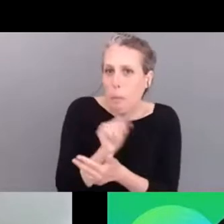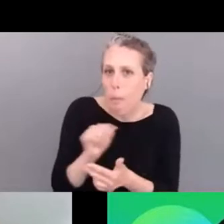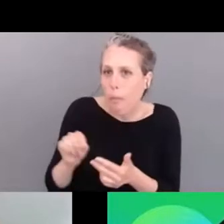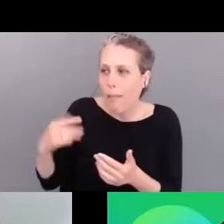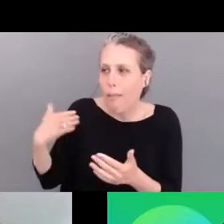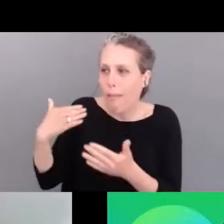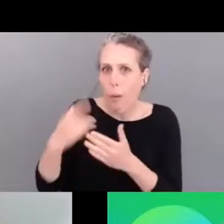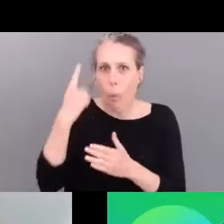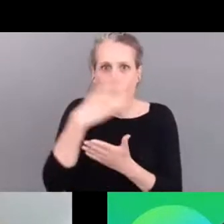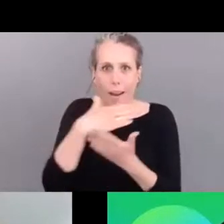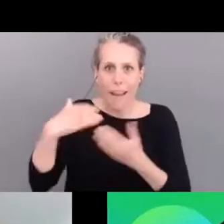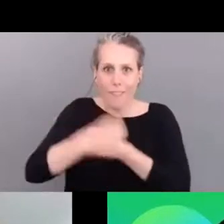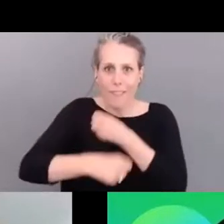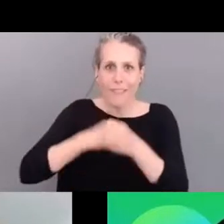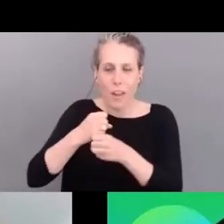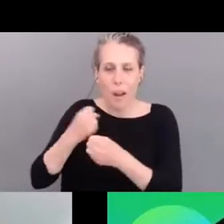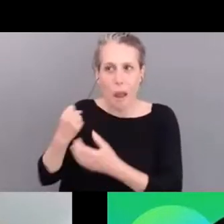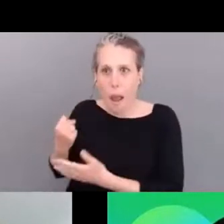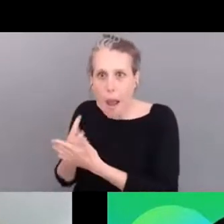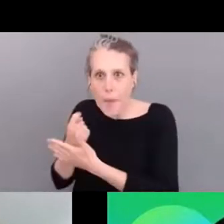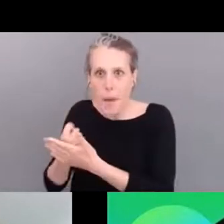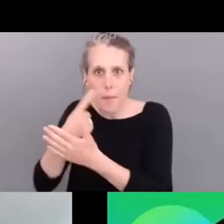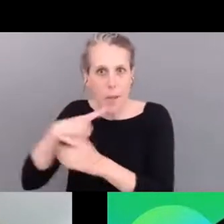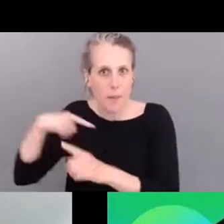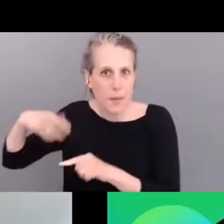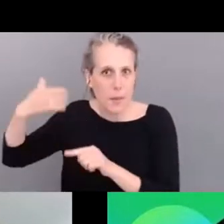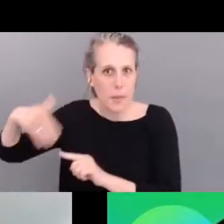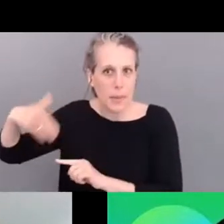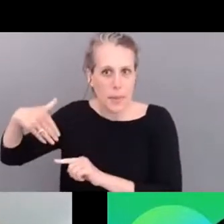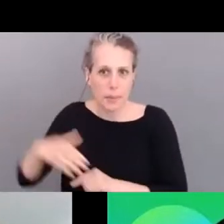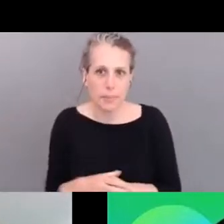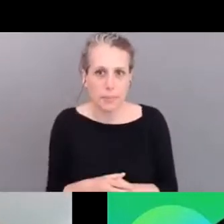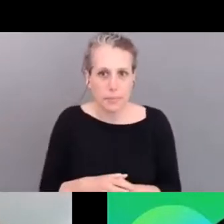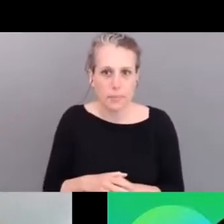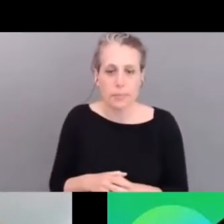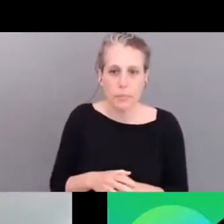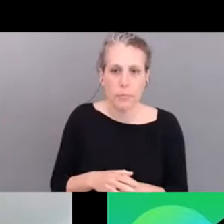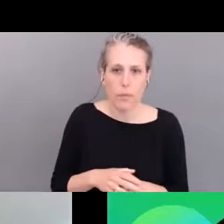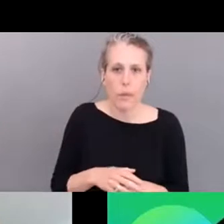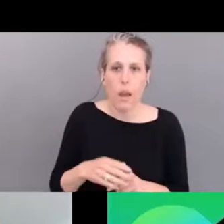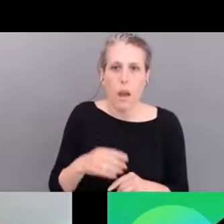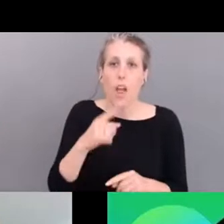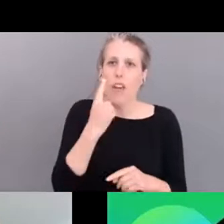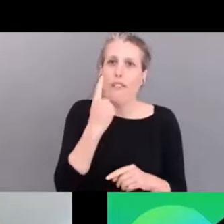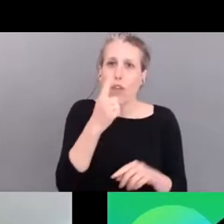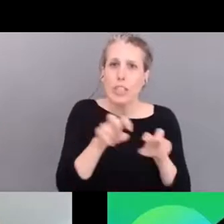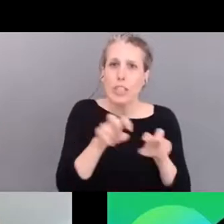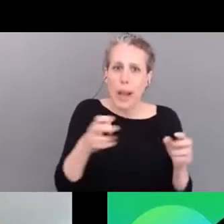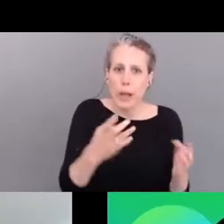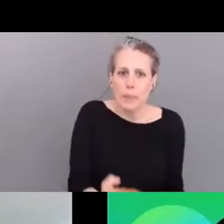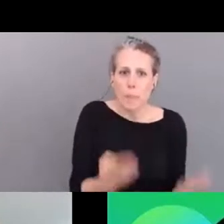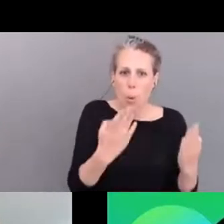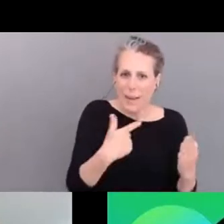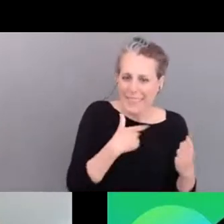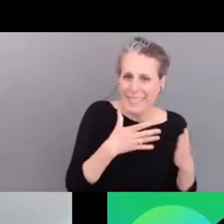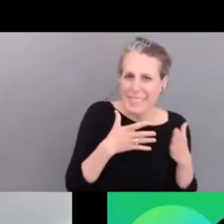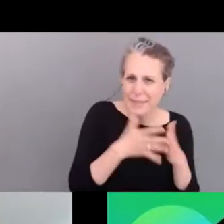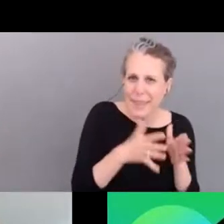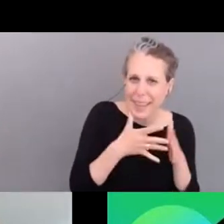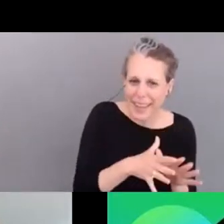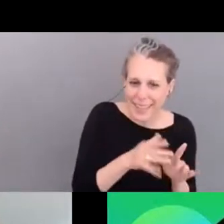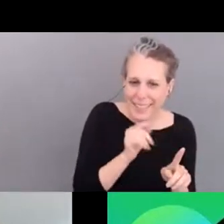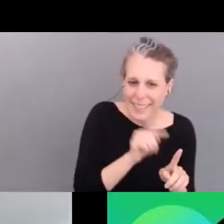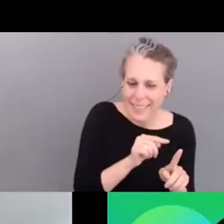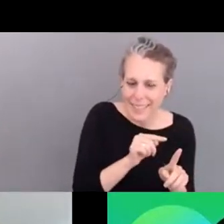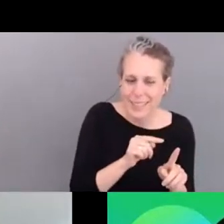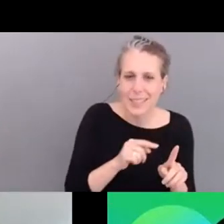so this is something that had been already mentioned at the beginning in the first panel my mature who said that it was very important to